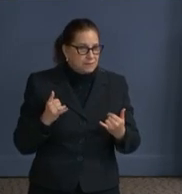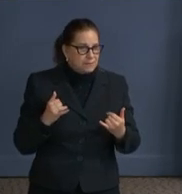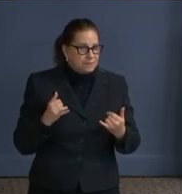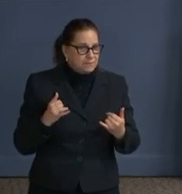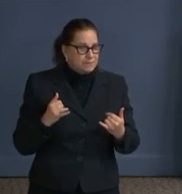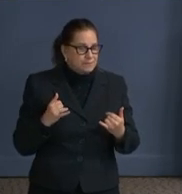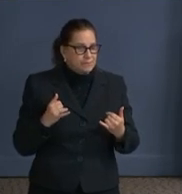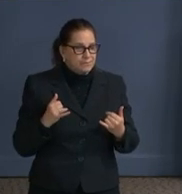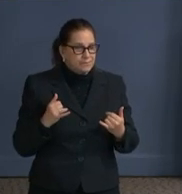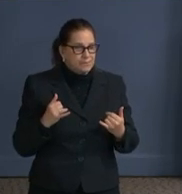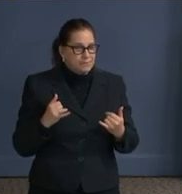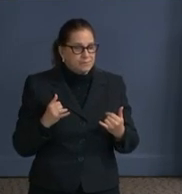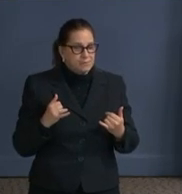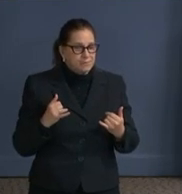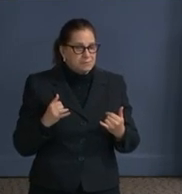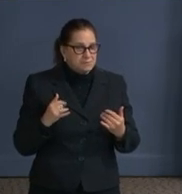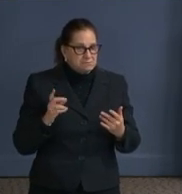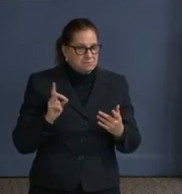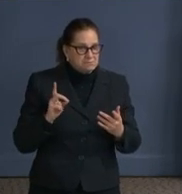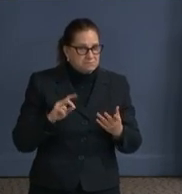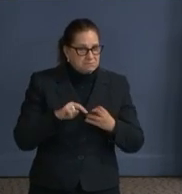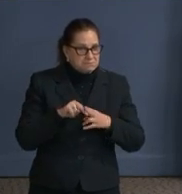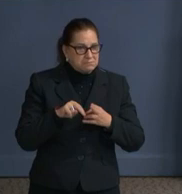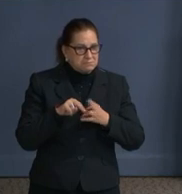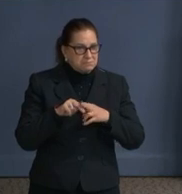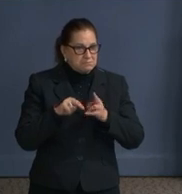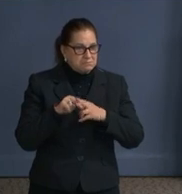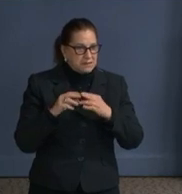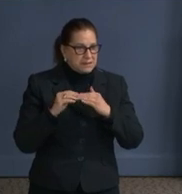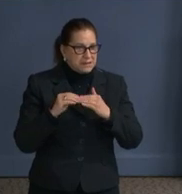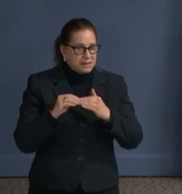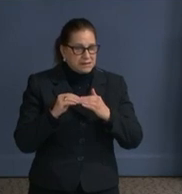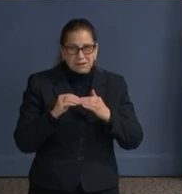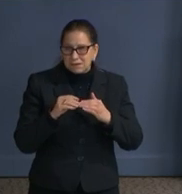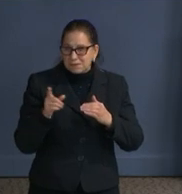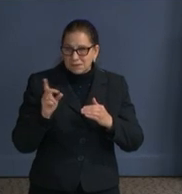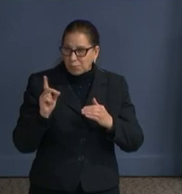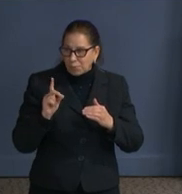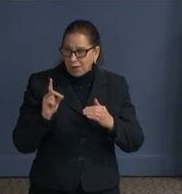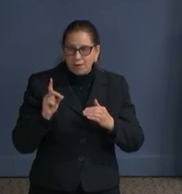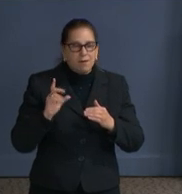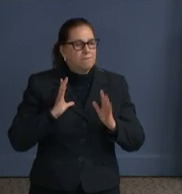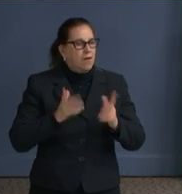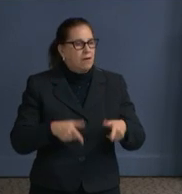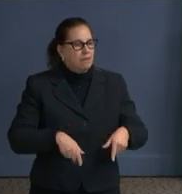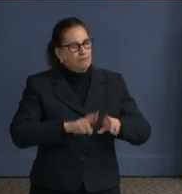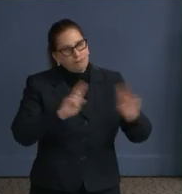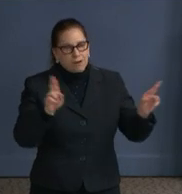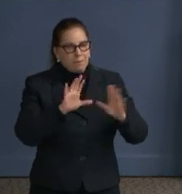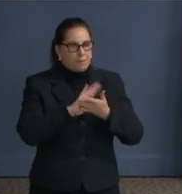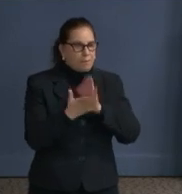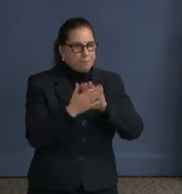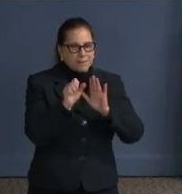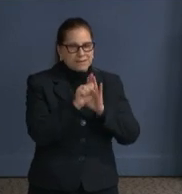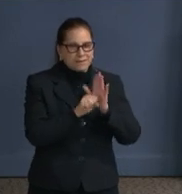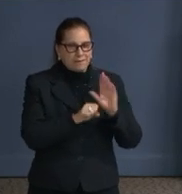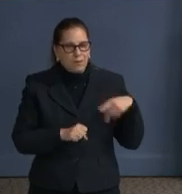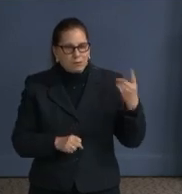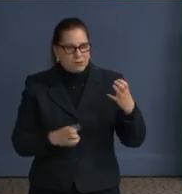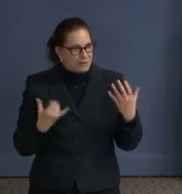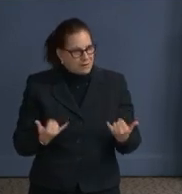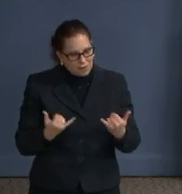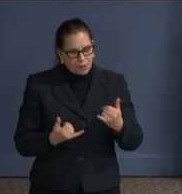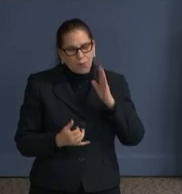these and I'm paraphrasing, but the time for DC statehood is now. And it is it is